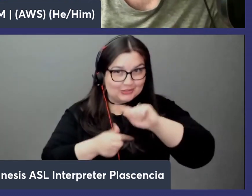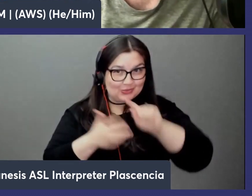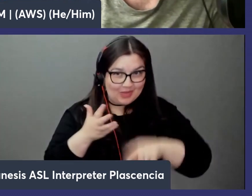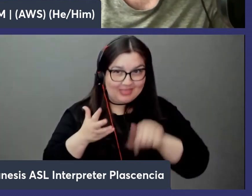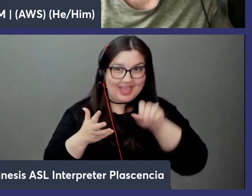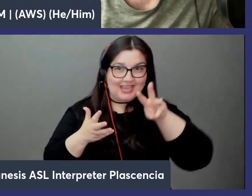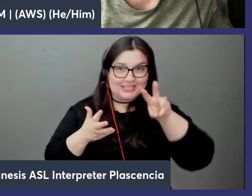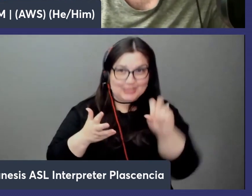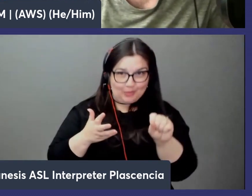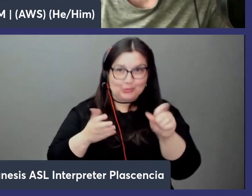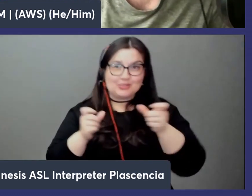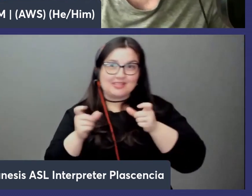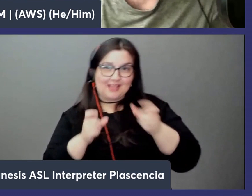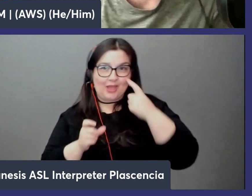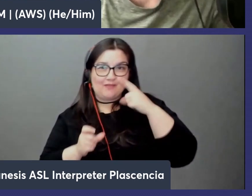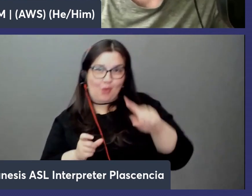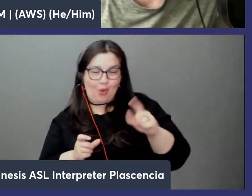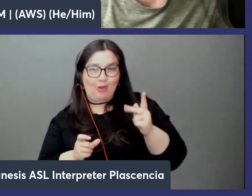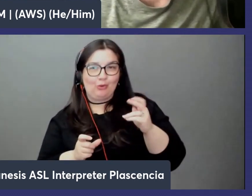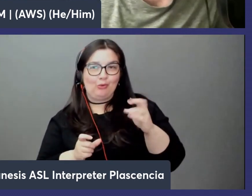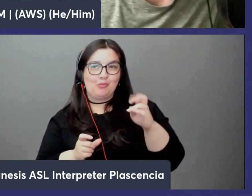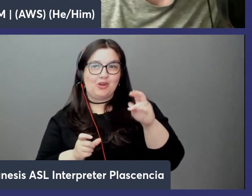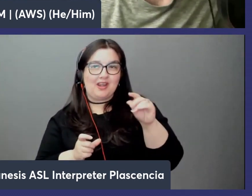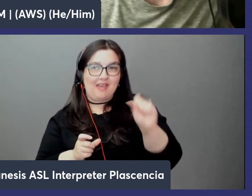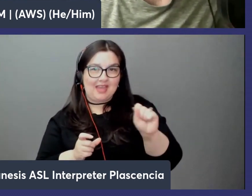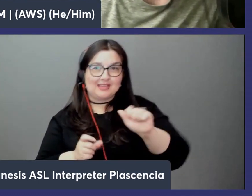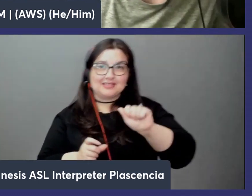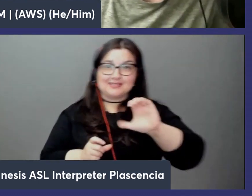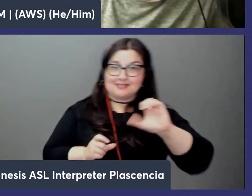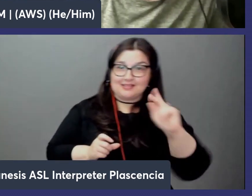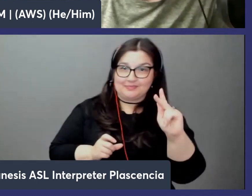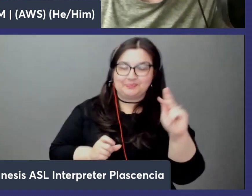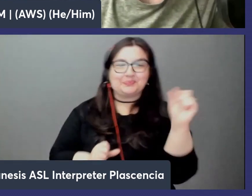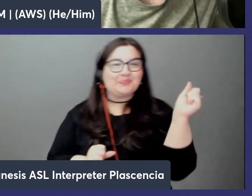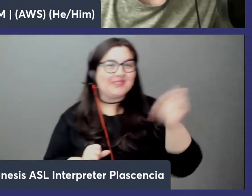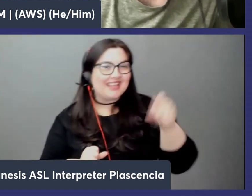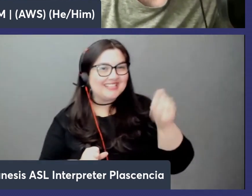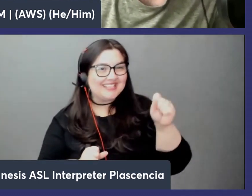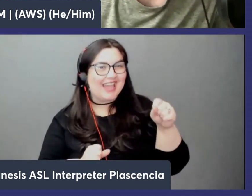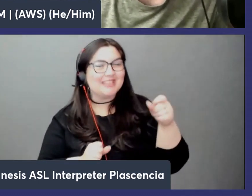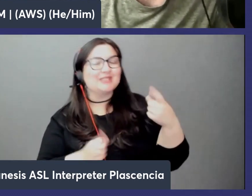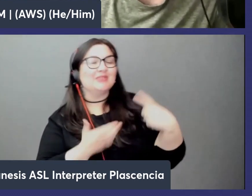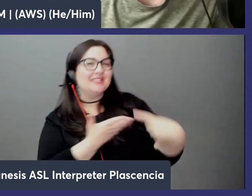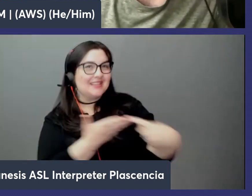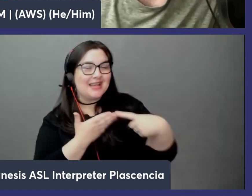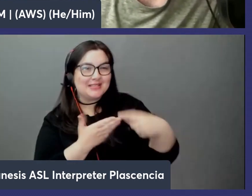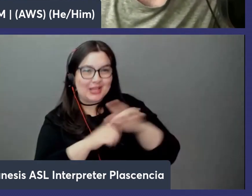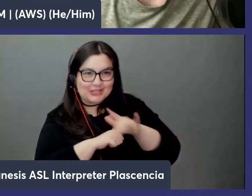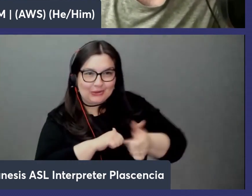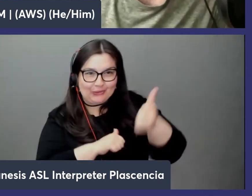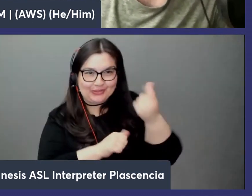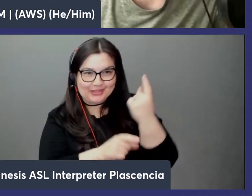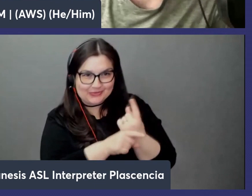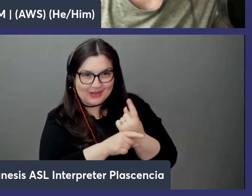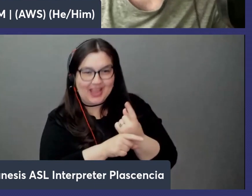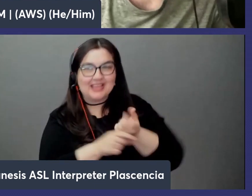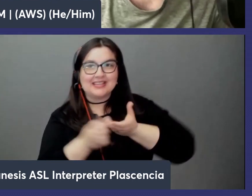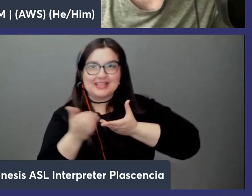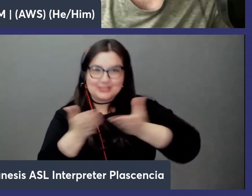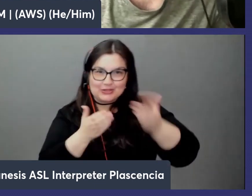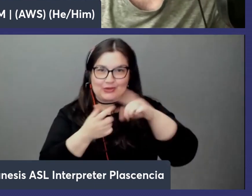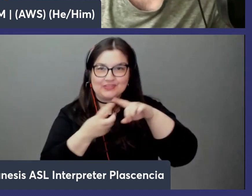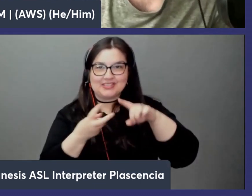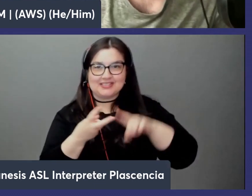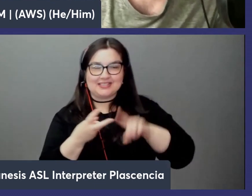uh controllers for kubernetes yeah yeah so as you were chatting about earlier right that uh this service or this database